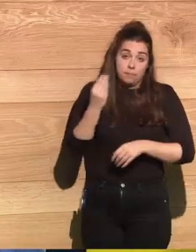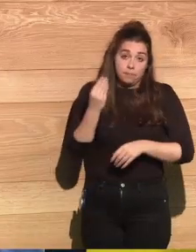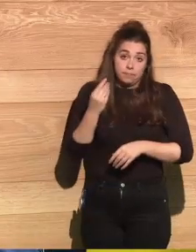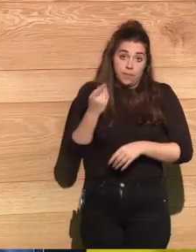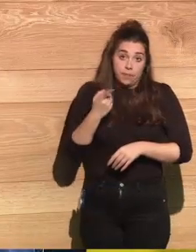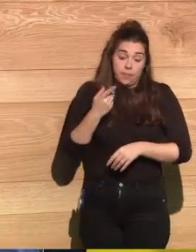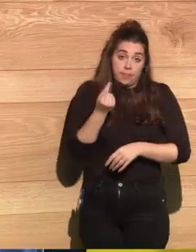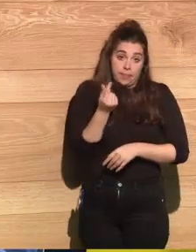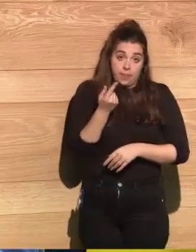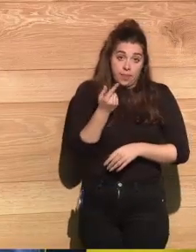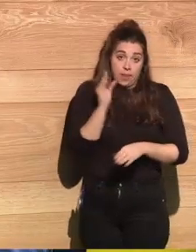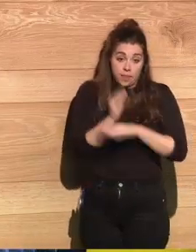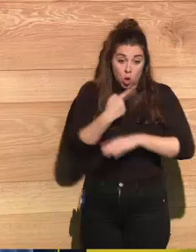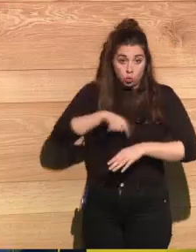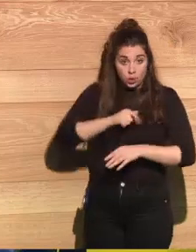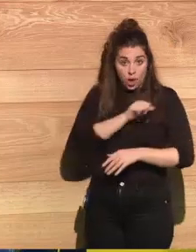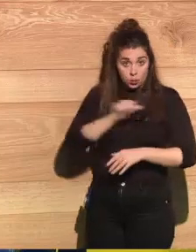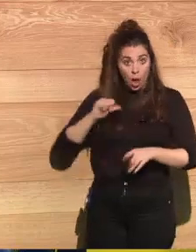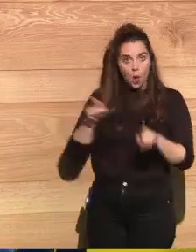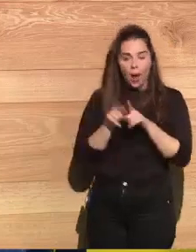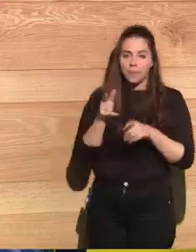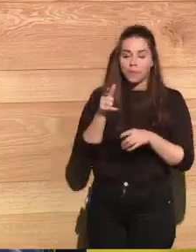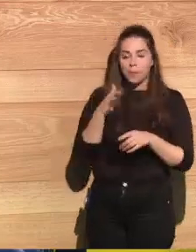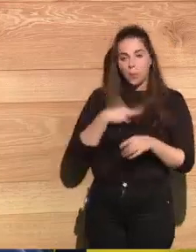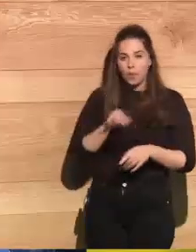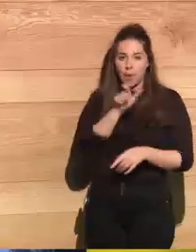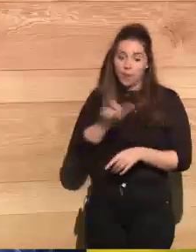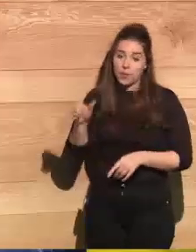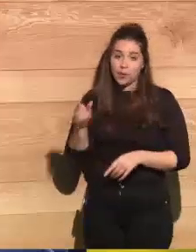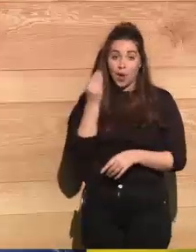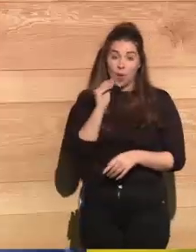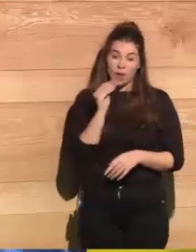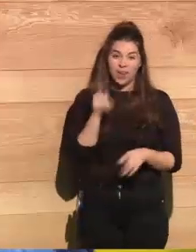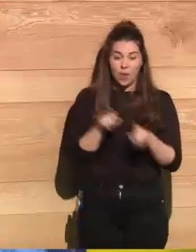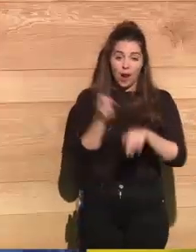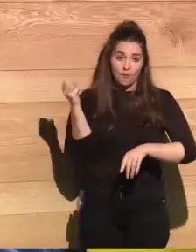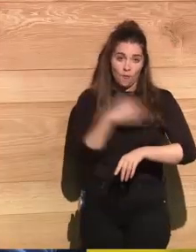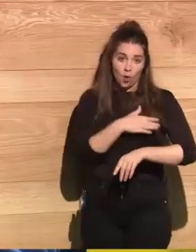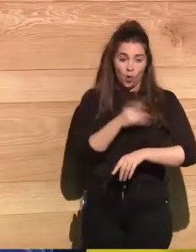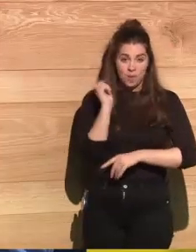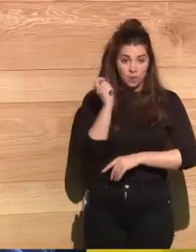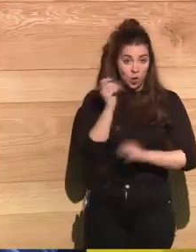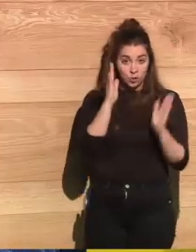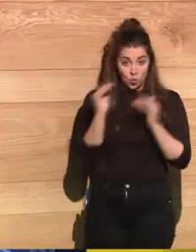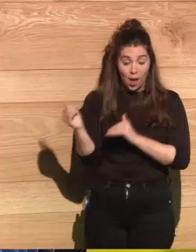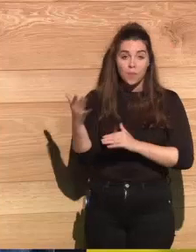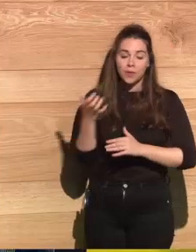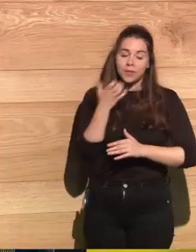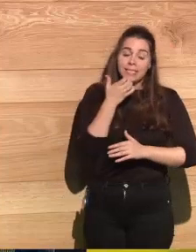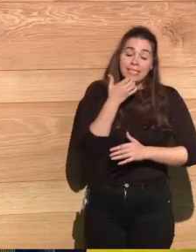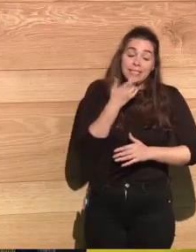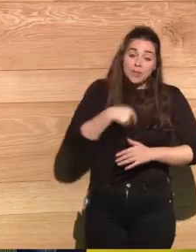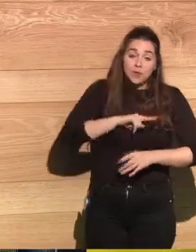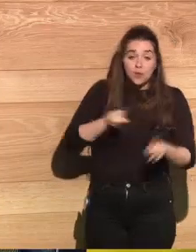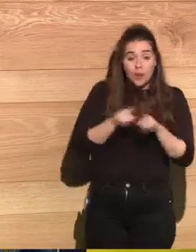weapons and your own investment as well, making sure that, I mean, maybe young people don't have a pension fund, but those who already have a pension fund,